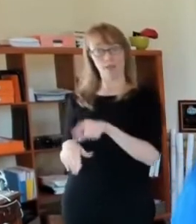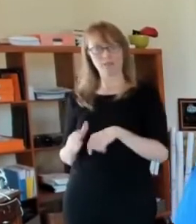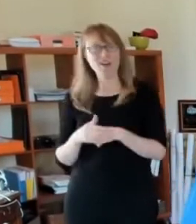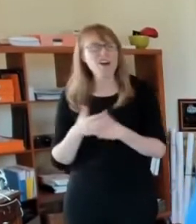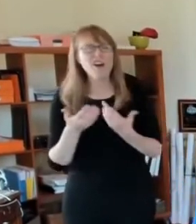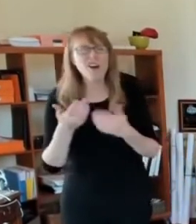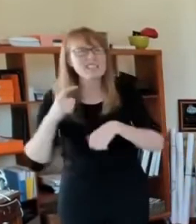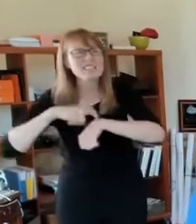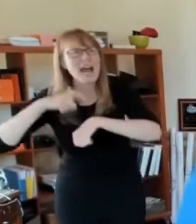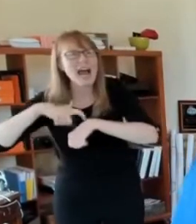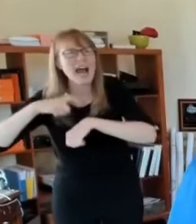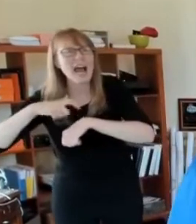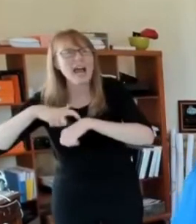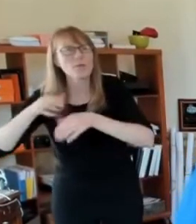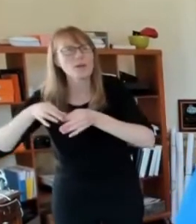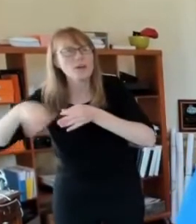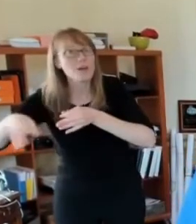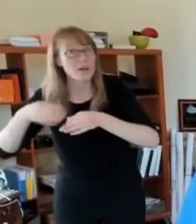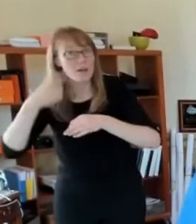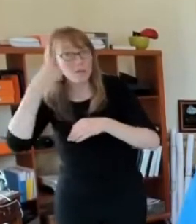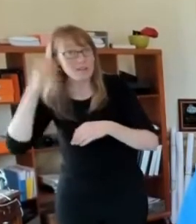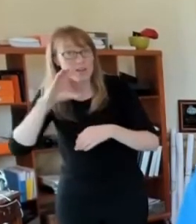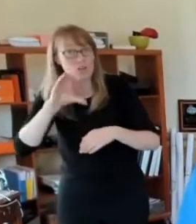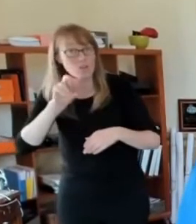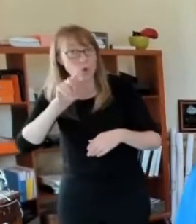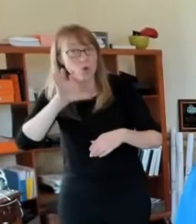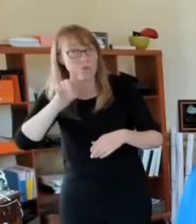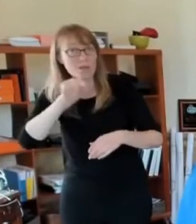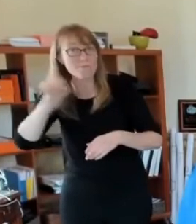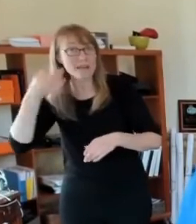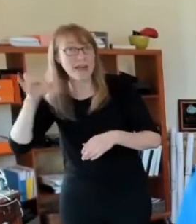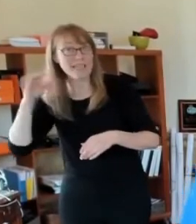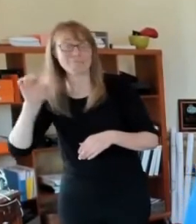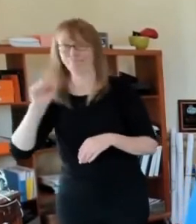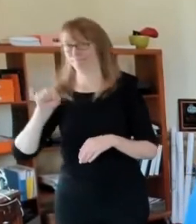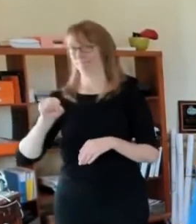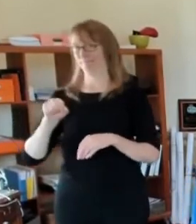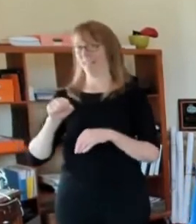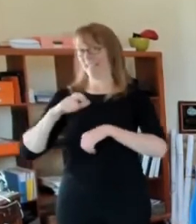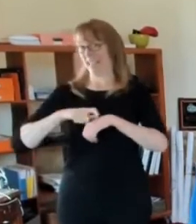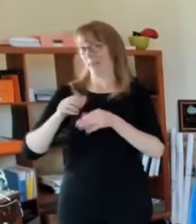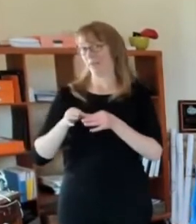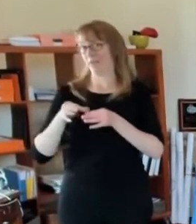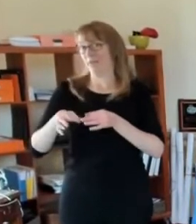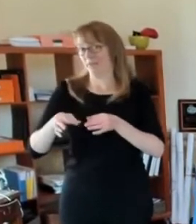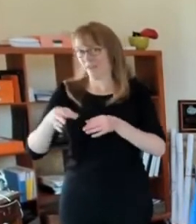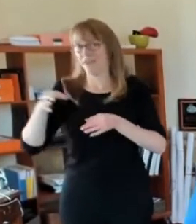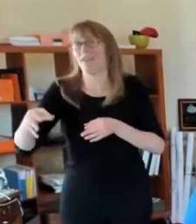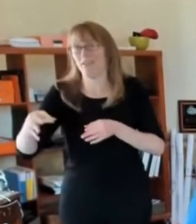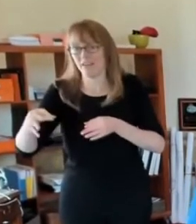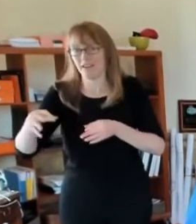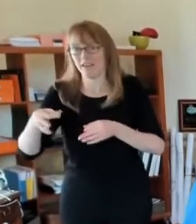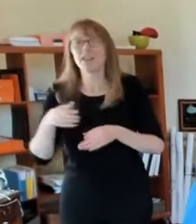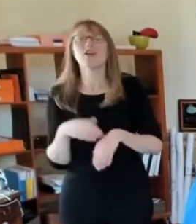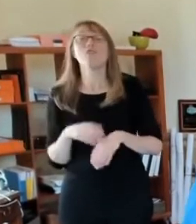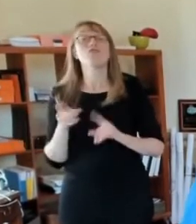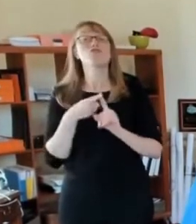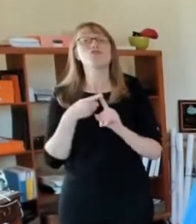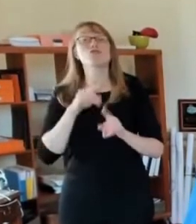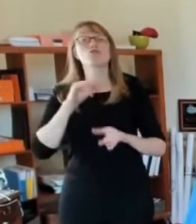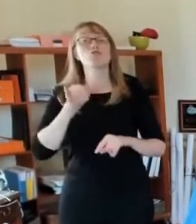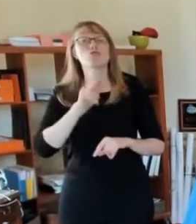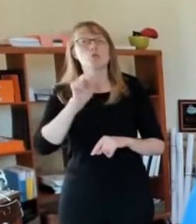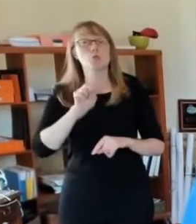accommodate COVID-19? Well, it's actually been changed several times. It originally was July or June, then it was July.